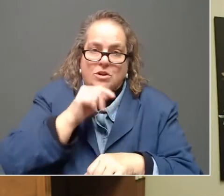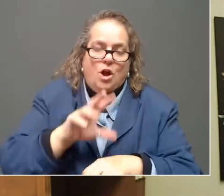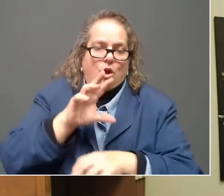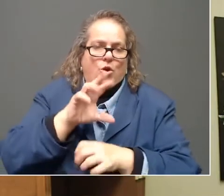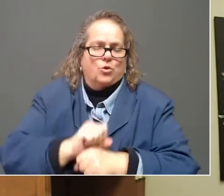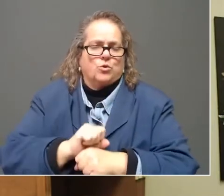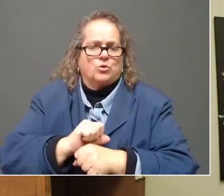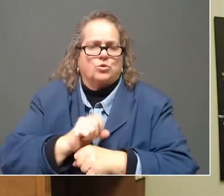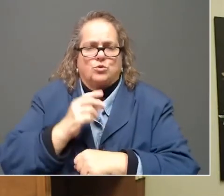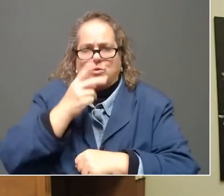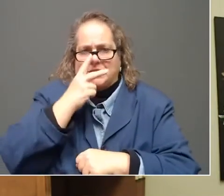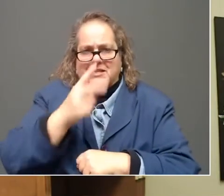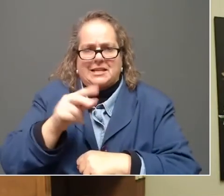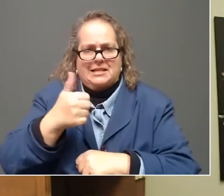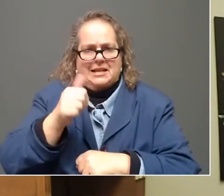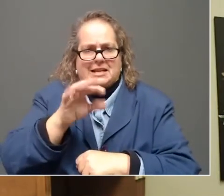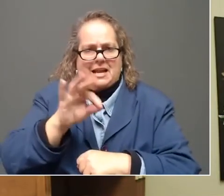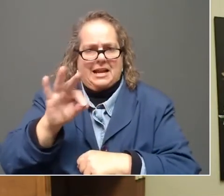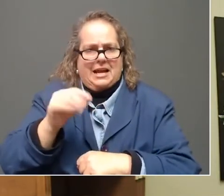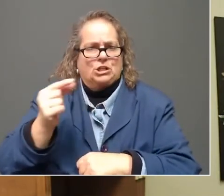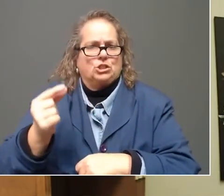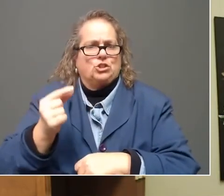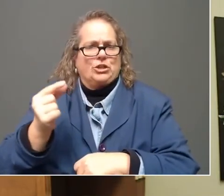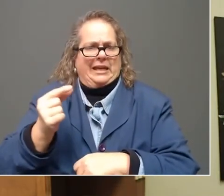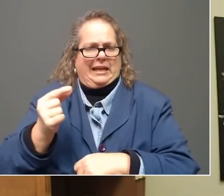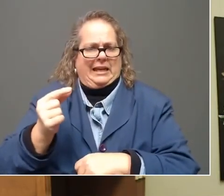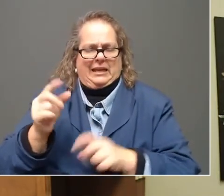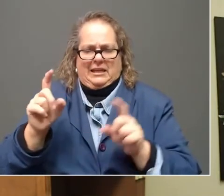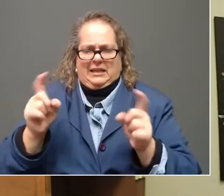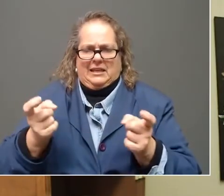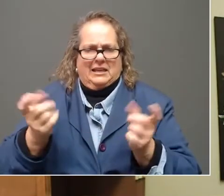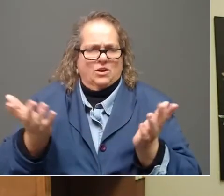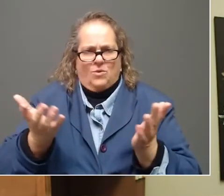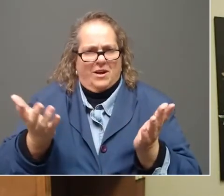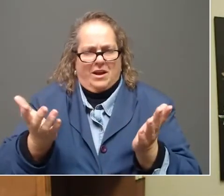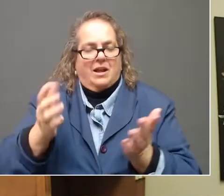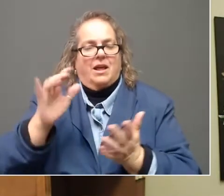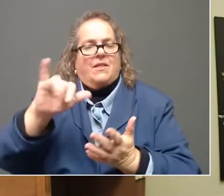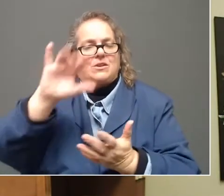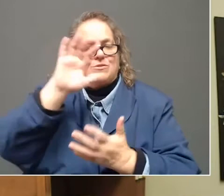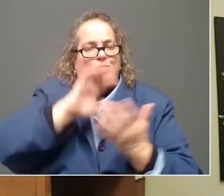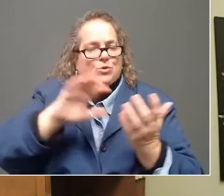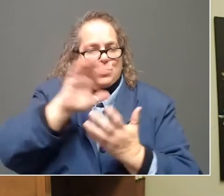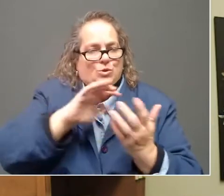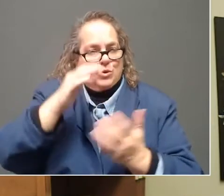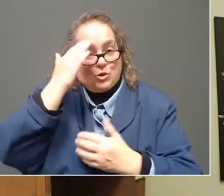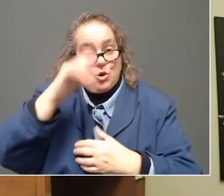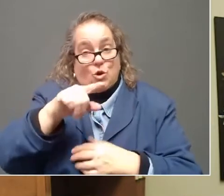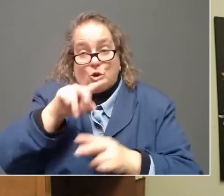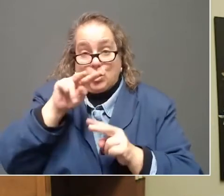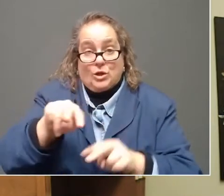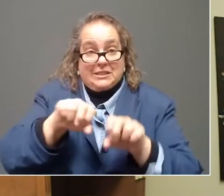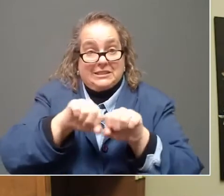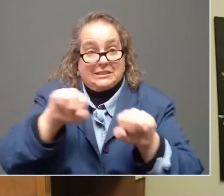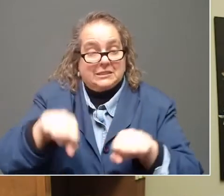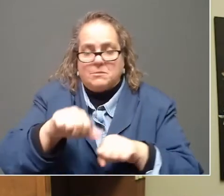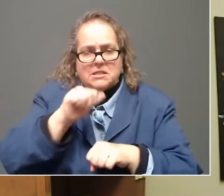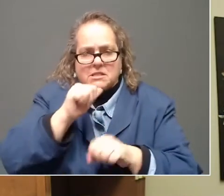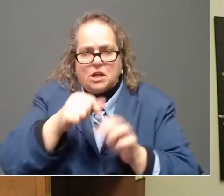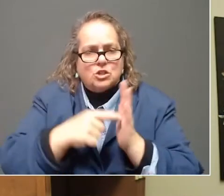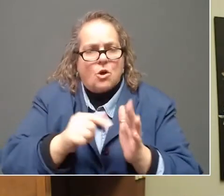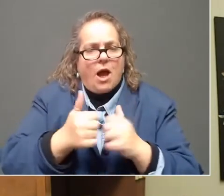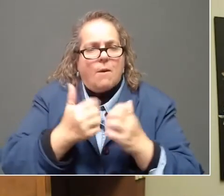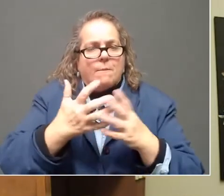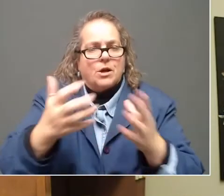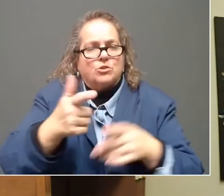1099-G. And we also know that it's confusing that when you look into the system, it doesn't show how much you got under